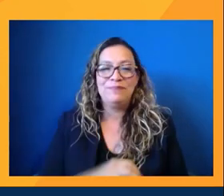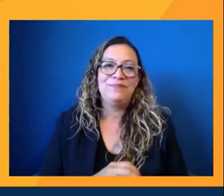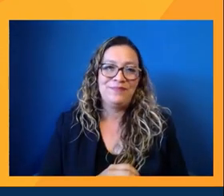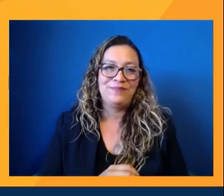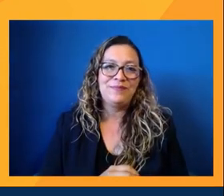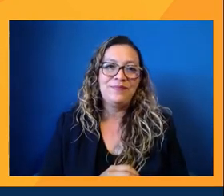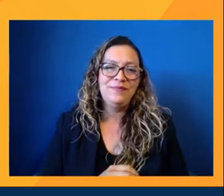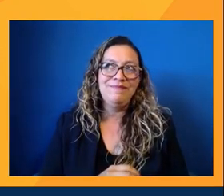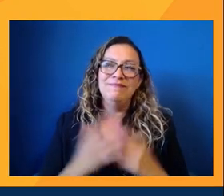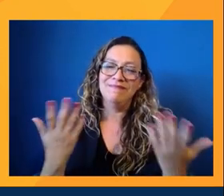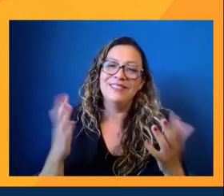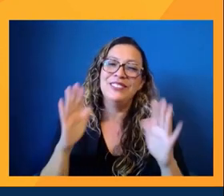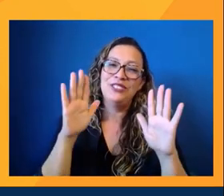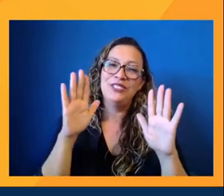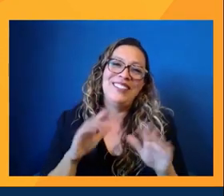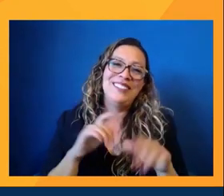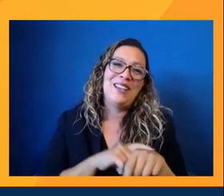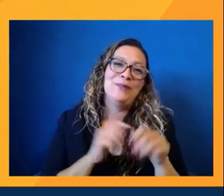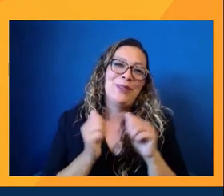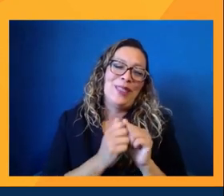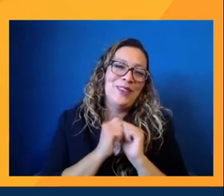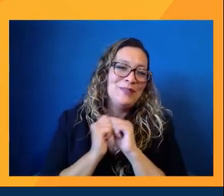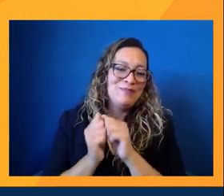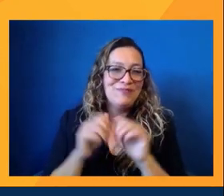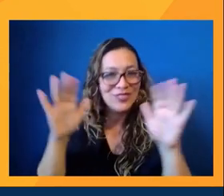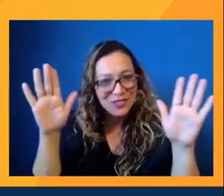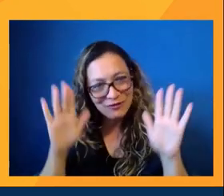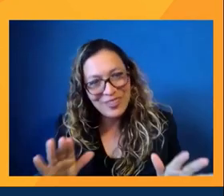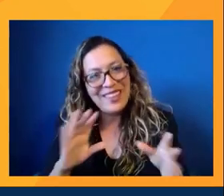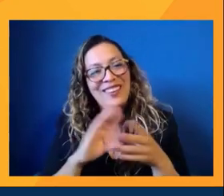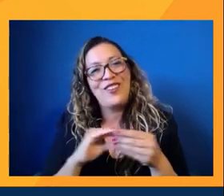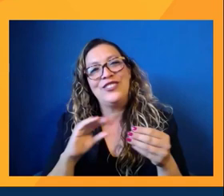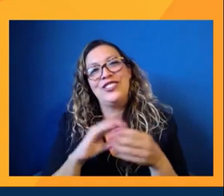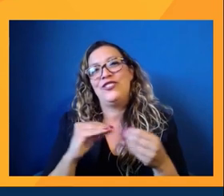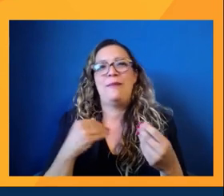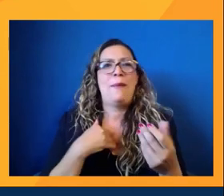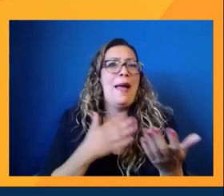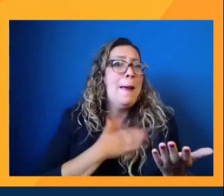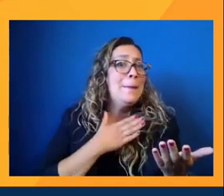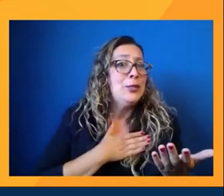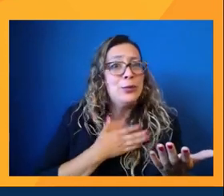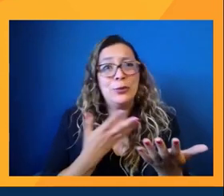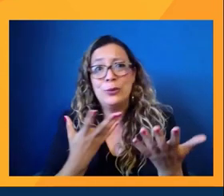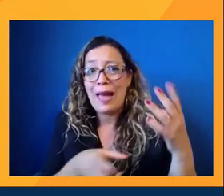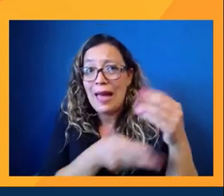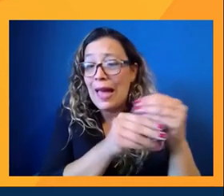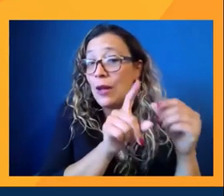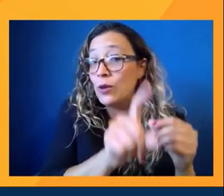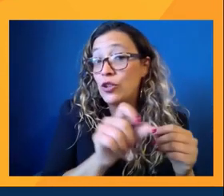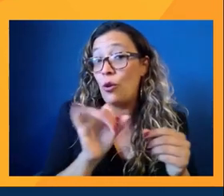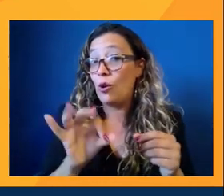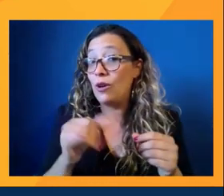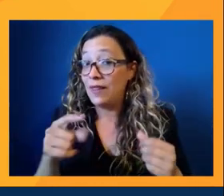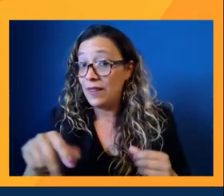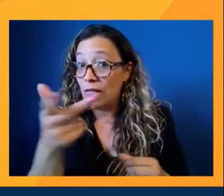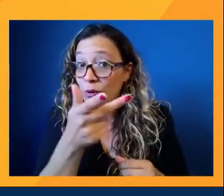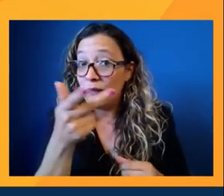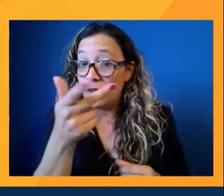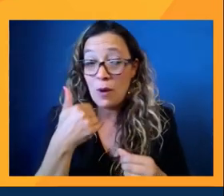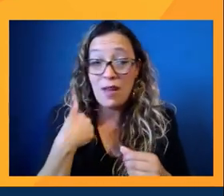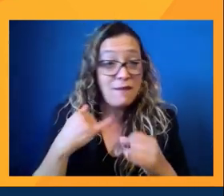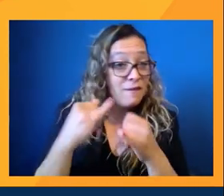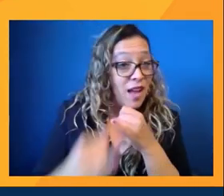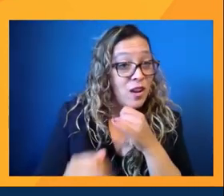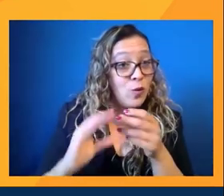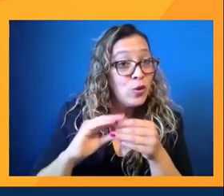this was such a great, great conversation. So I'm happy to throw out a question. Or if you have something else that you would like to add. You